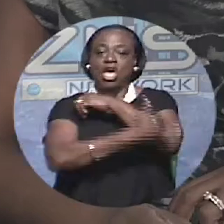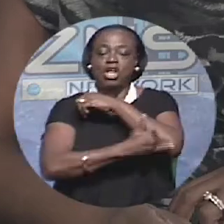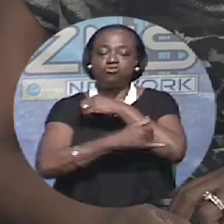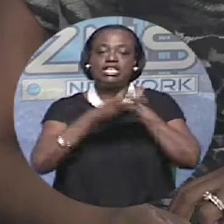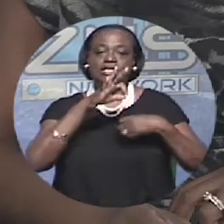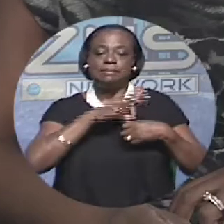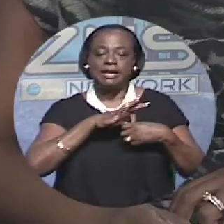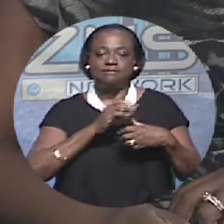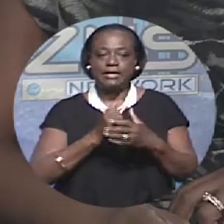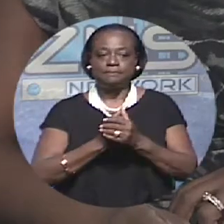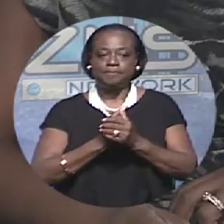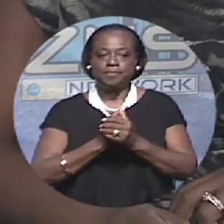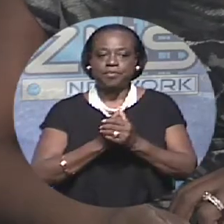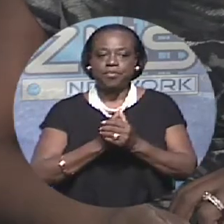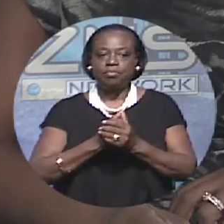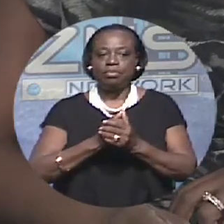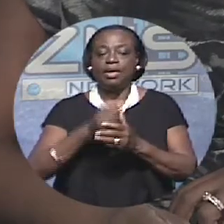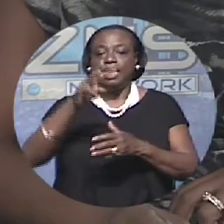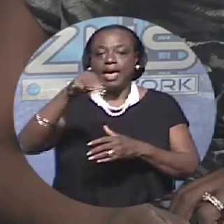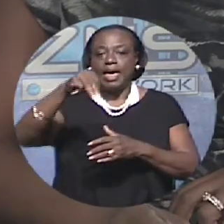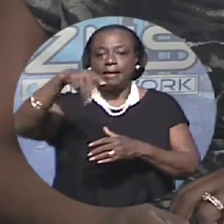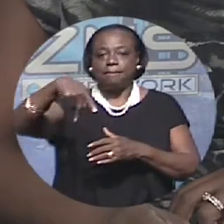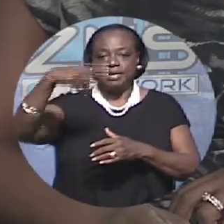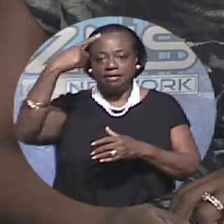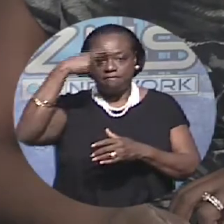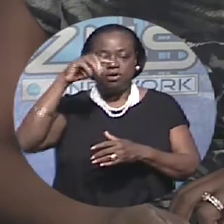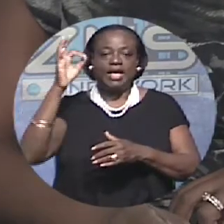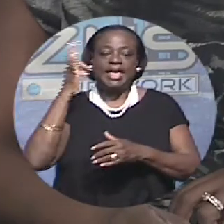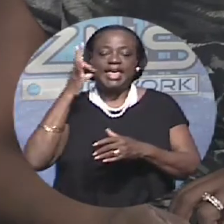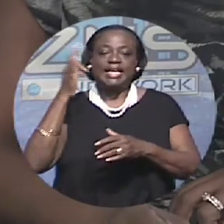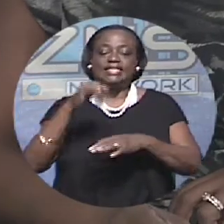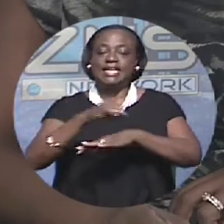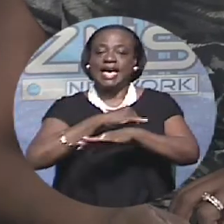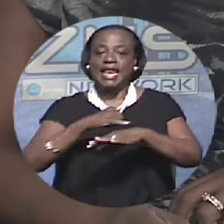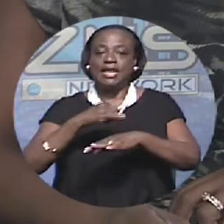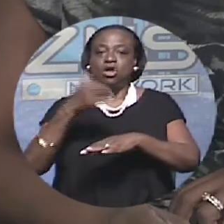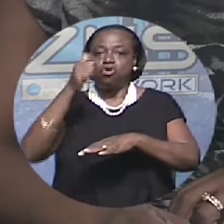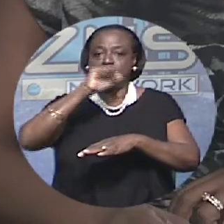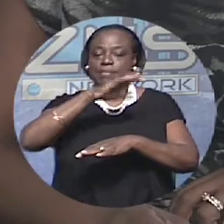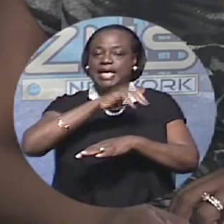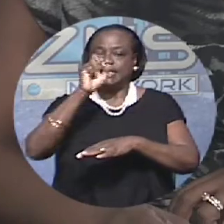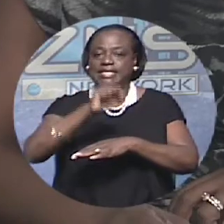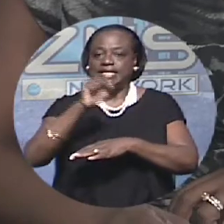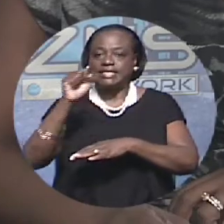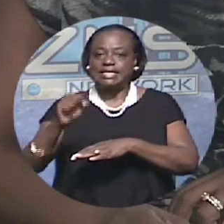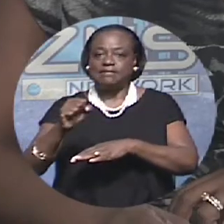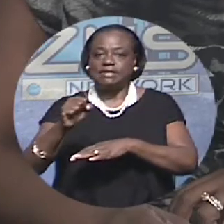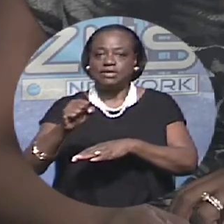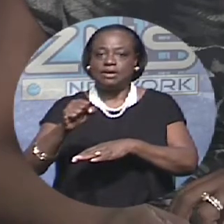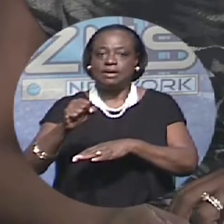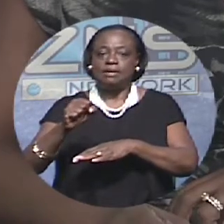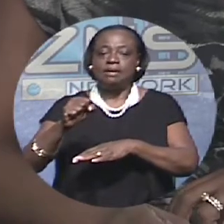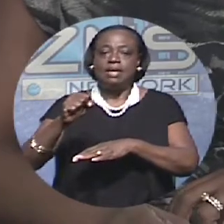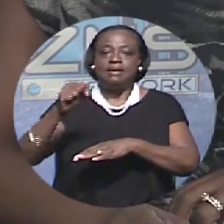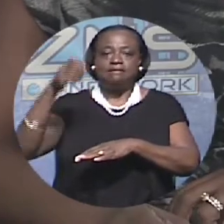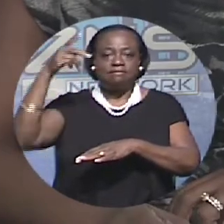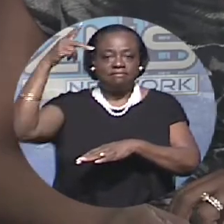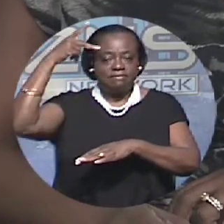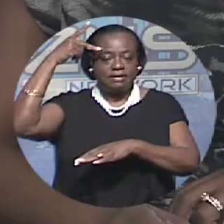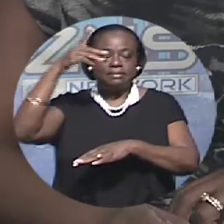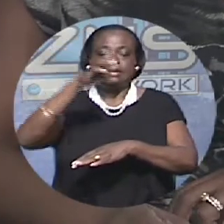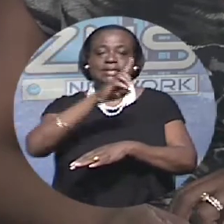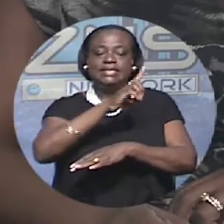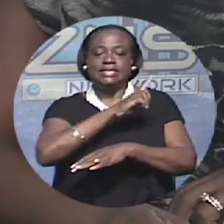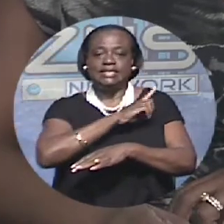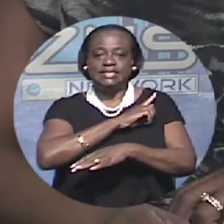The Member of Parliament for Cat Island, Rumpke and San Salvador, Deputy Prime Minister Philip Davis, delivered a passionate address on the